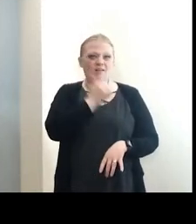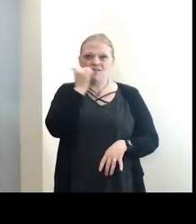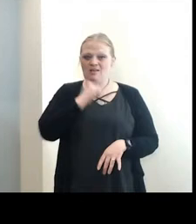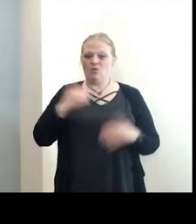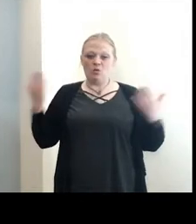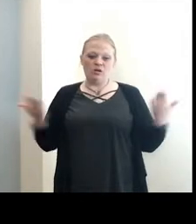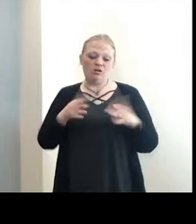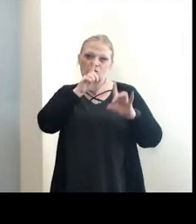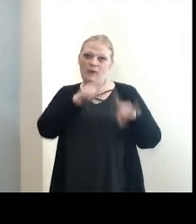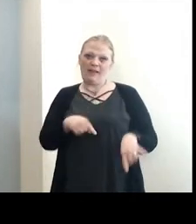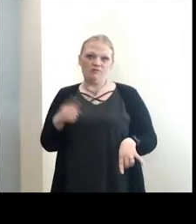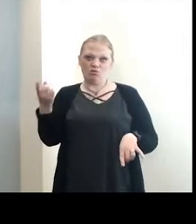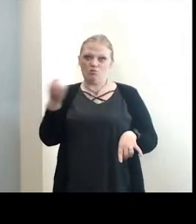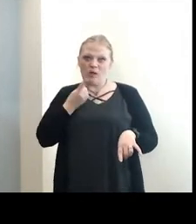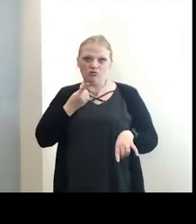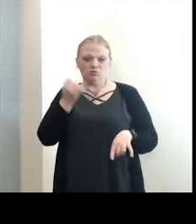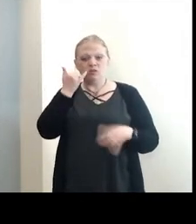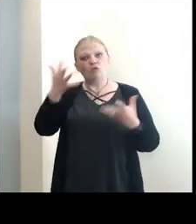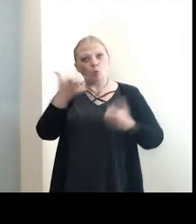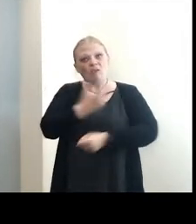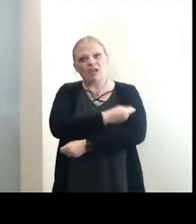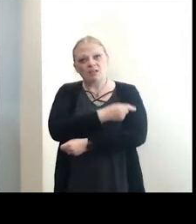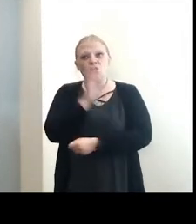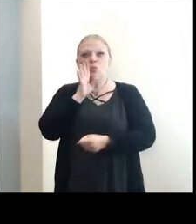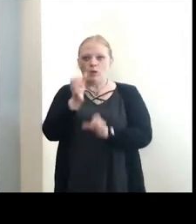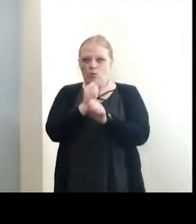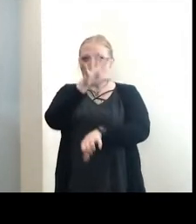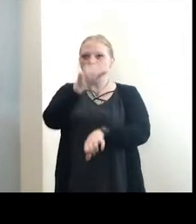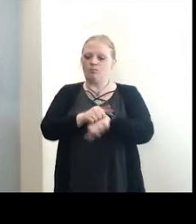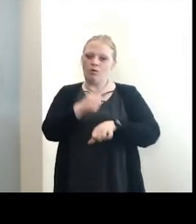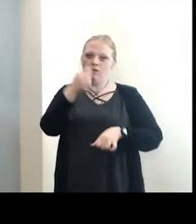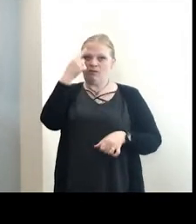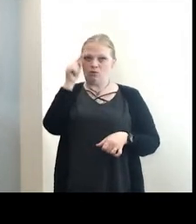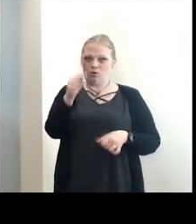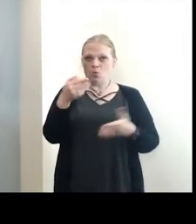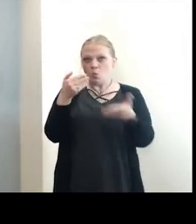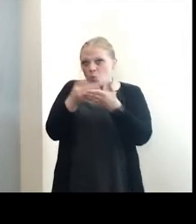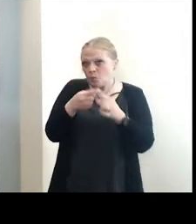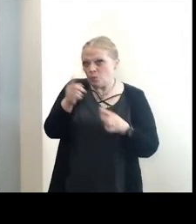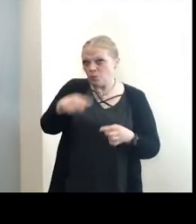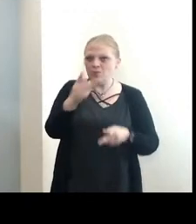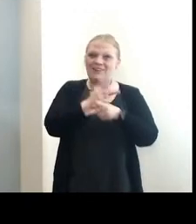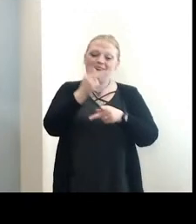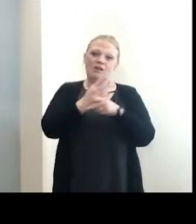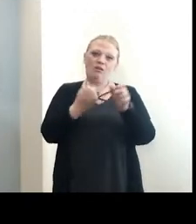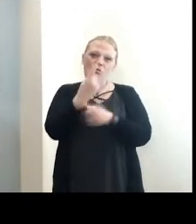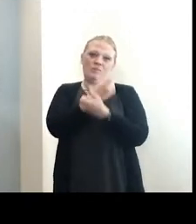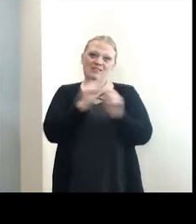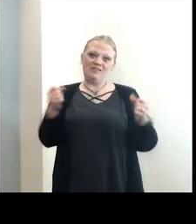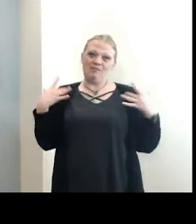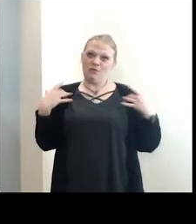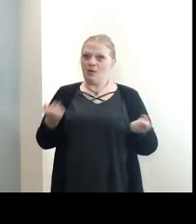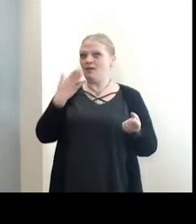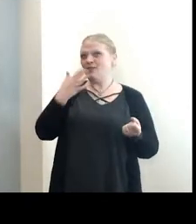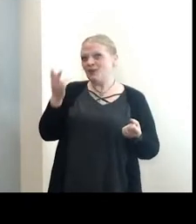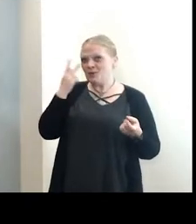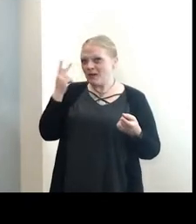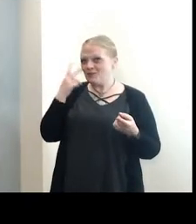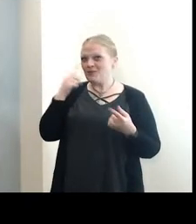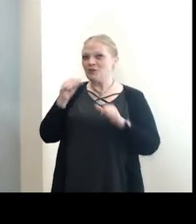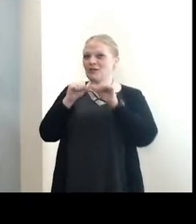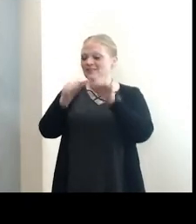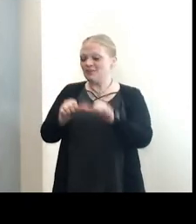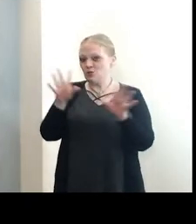here to answer your questions. And if you want to get vaccinated, we'll schedule your vaccine appointment close to you. Take care, everyone. Be safe and well. Thank you, Kendra, for